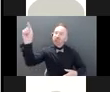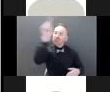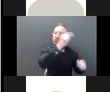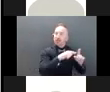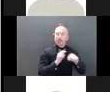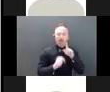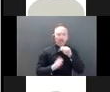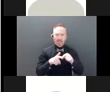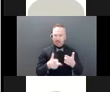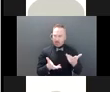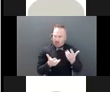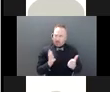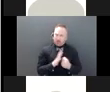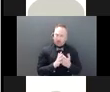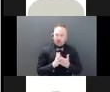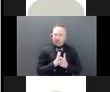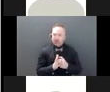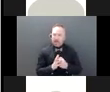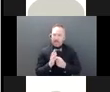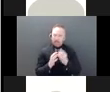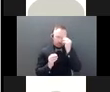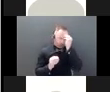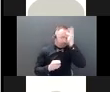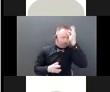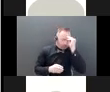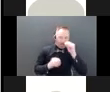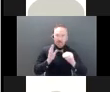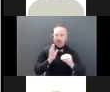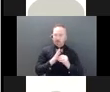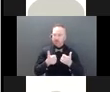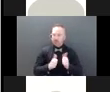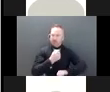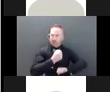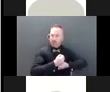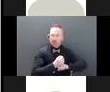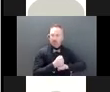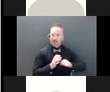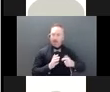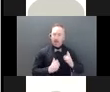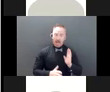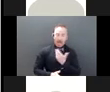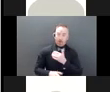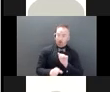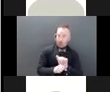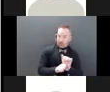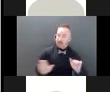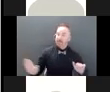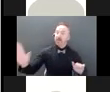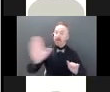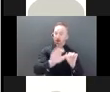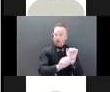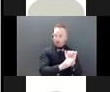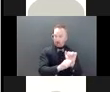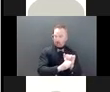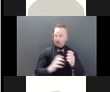work that we're doing, as well as across their work across different jurisdictions. Because working together,